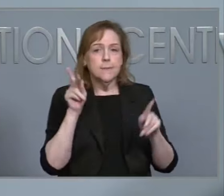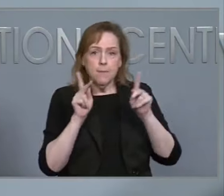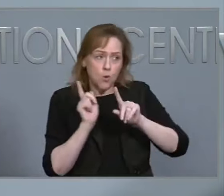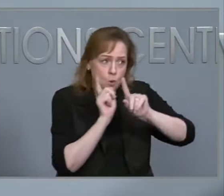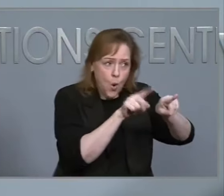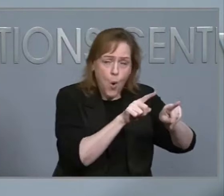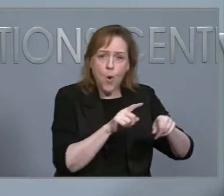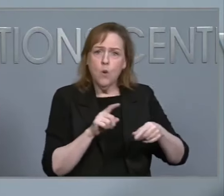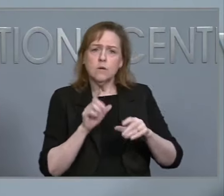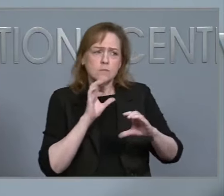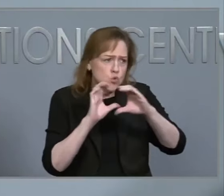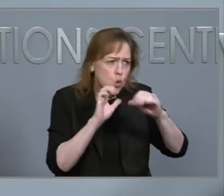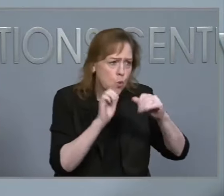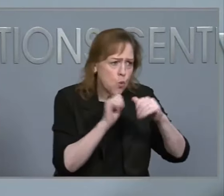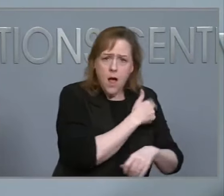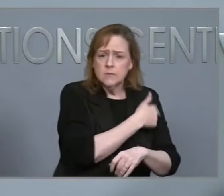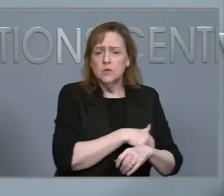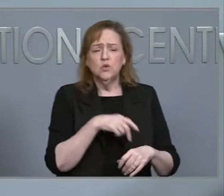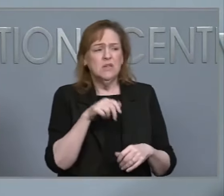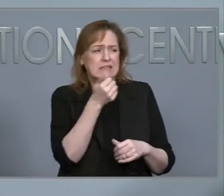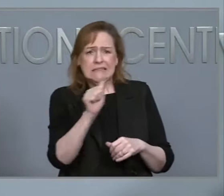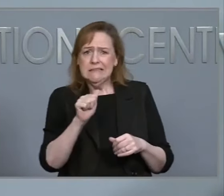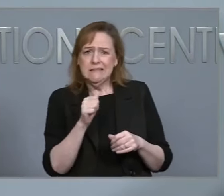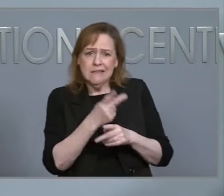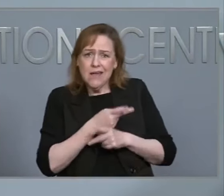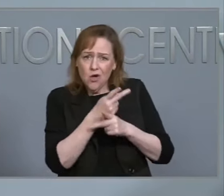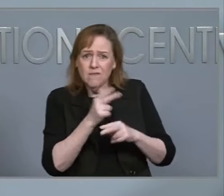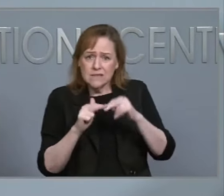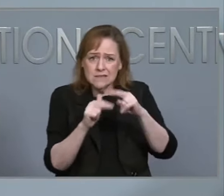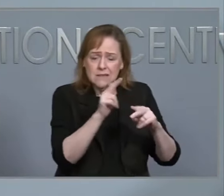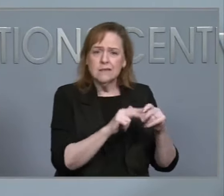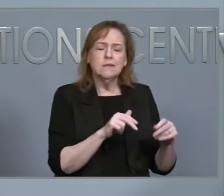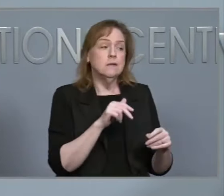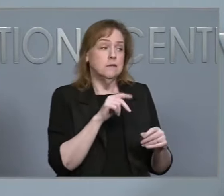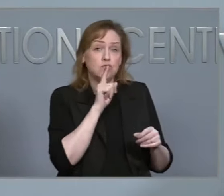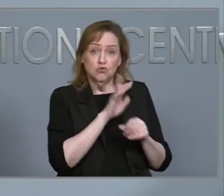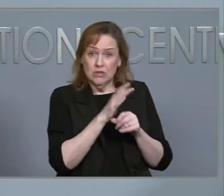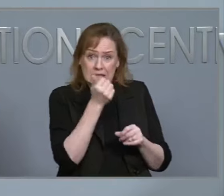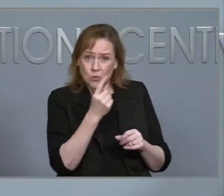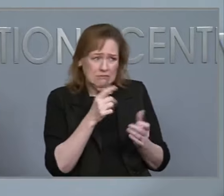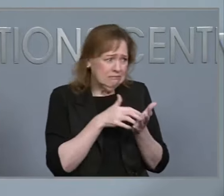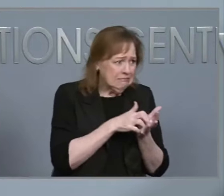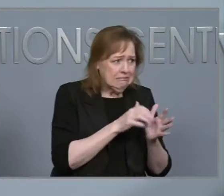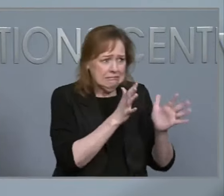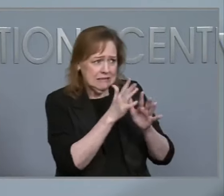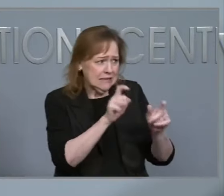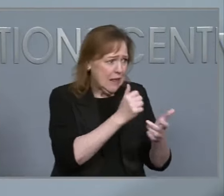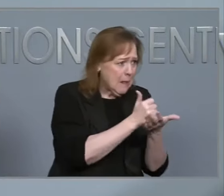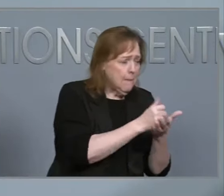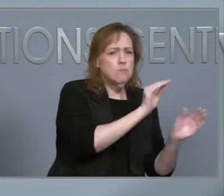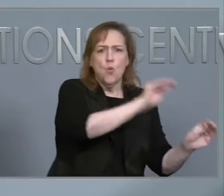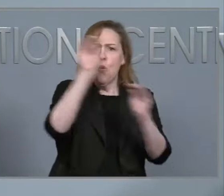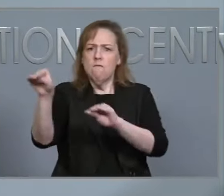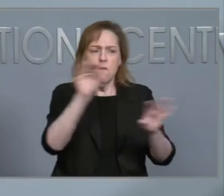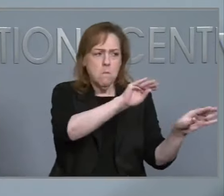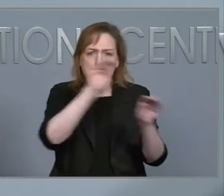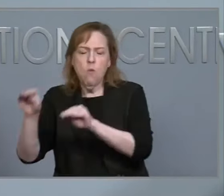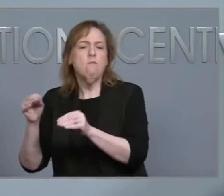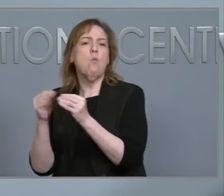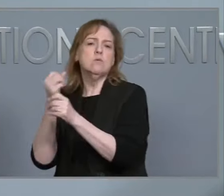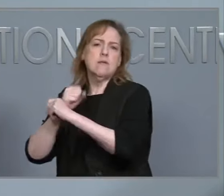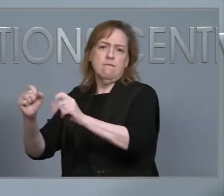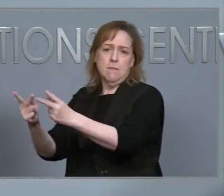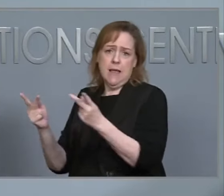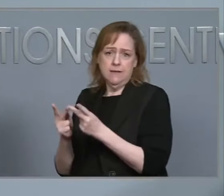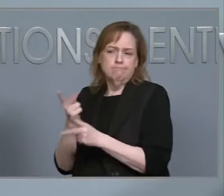facilities to ensure that fragile medical populations are moved to safe locations and cared for. There's been a federal public